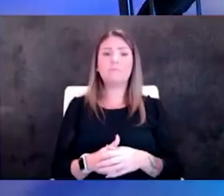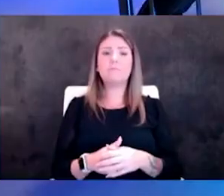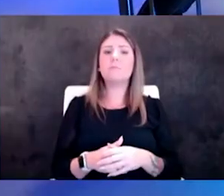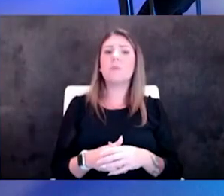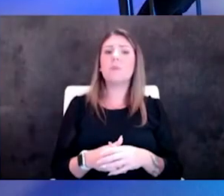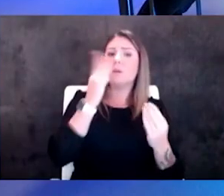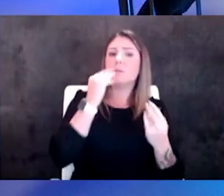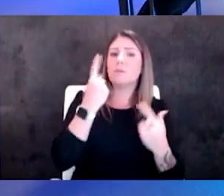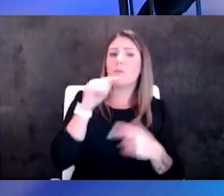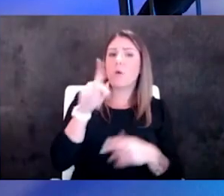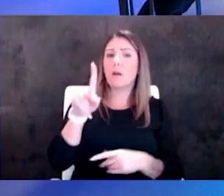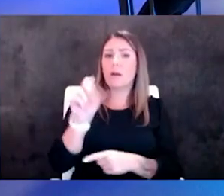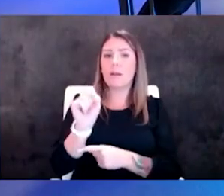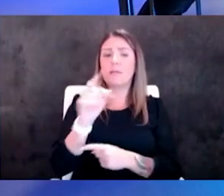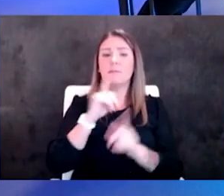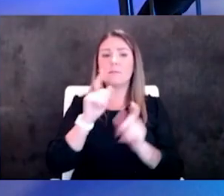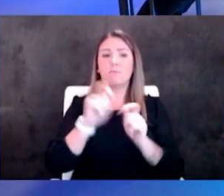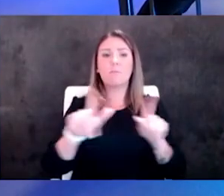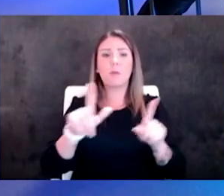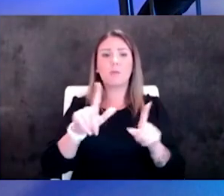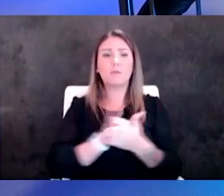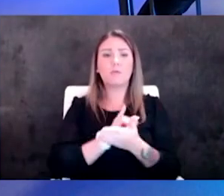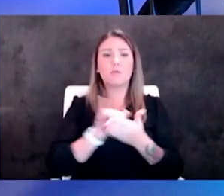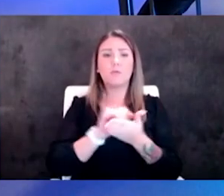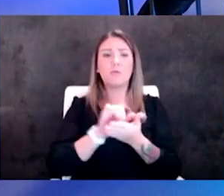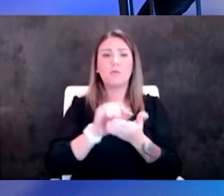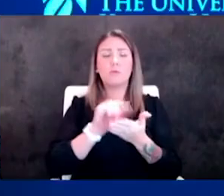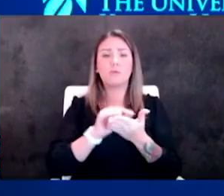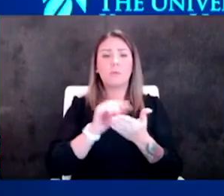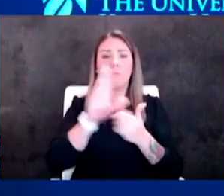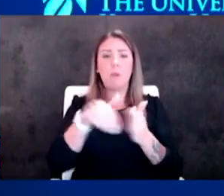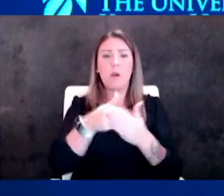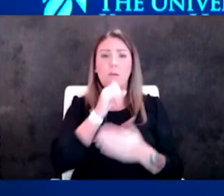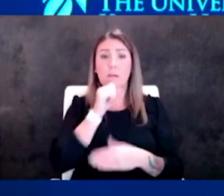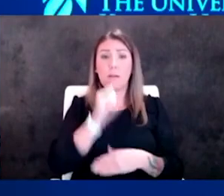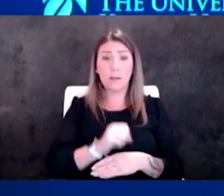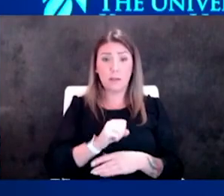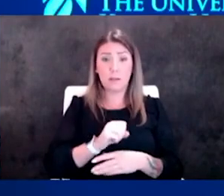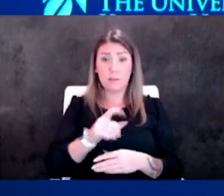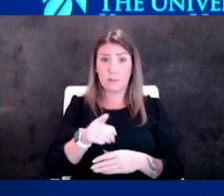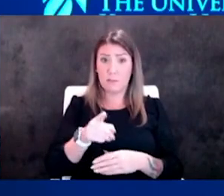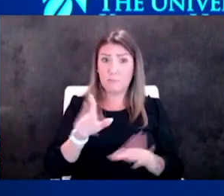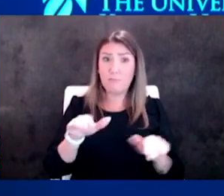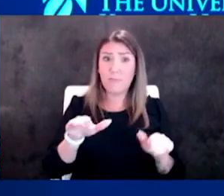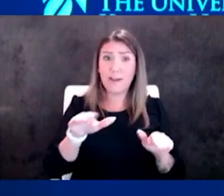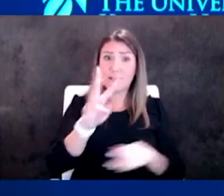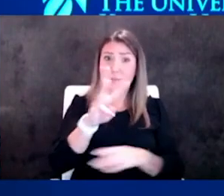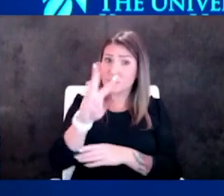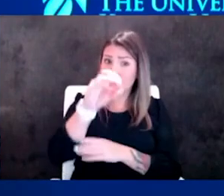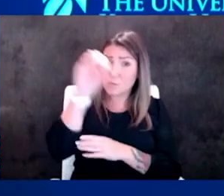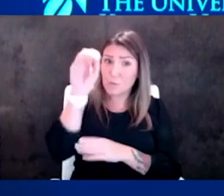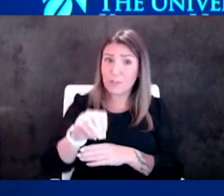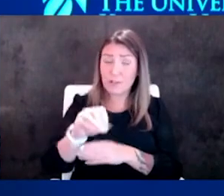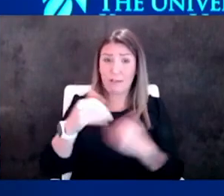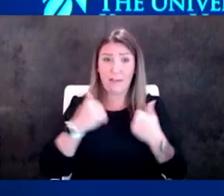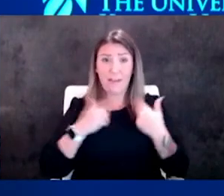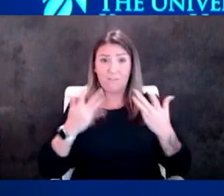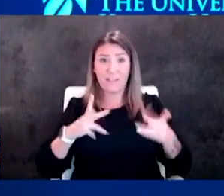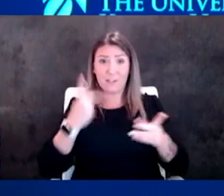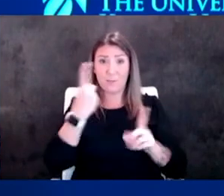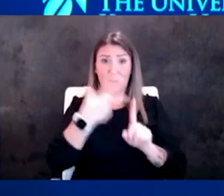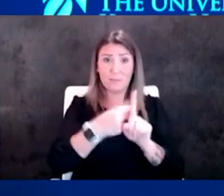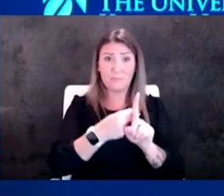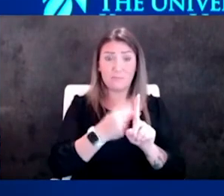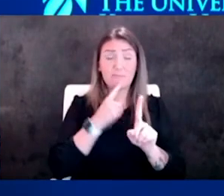i had pull out the new york times website um all ages actually you guys 66 percent have had one dose now in the state of kansas so we're not that